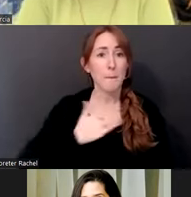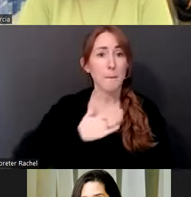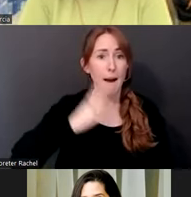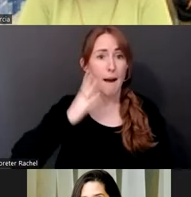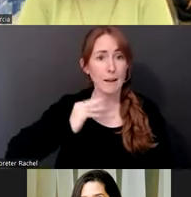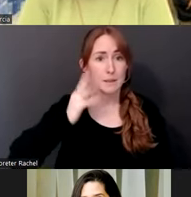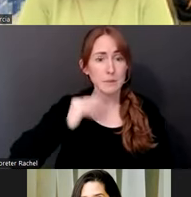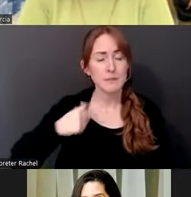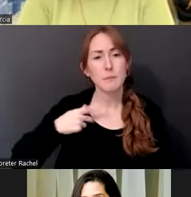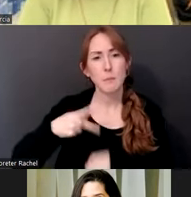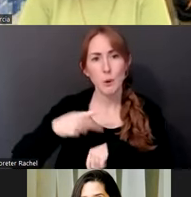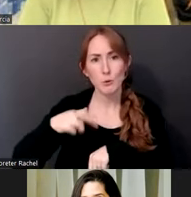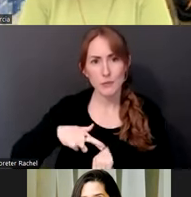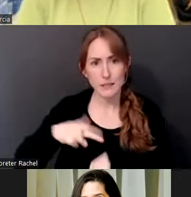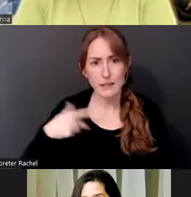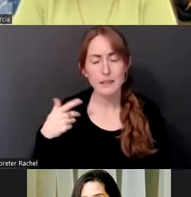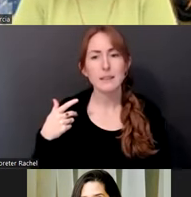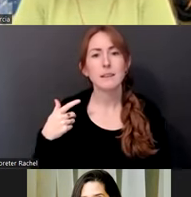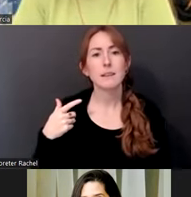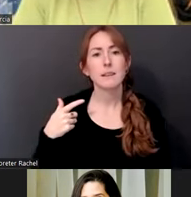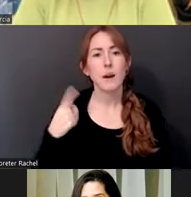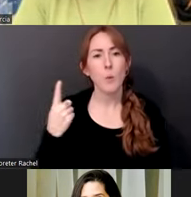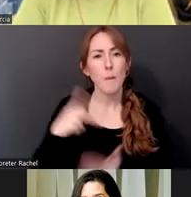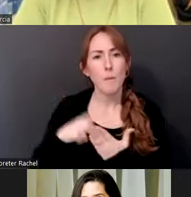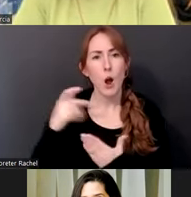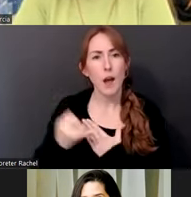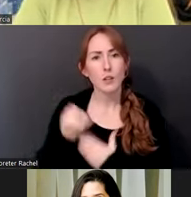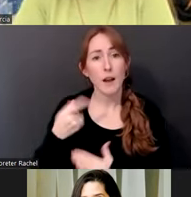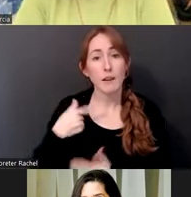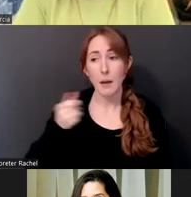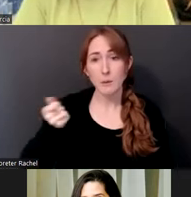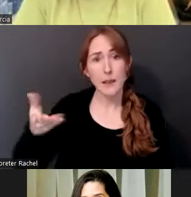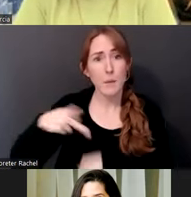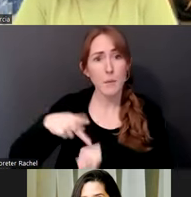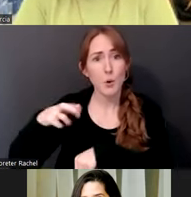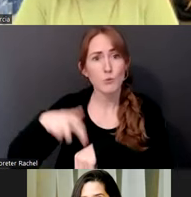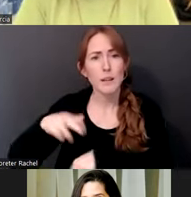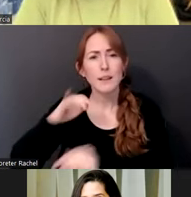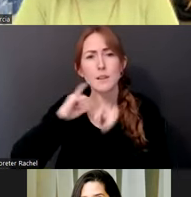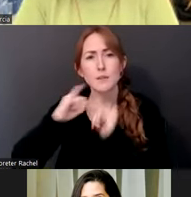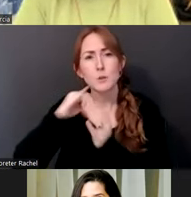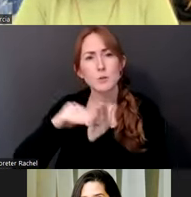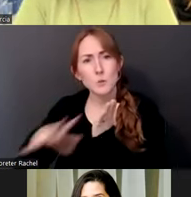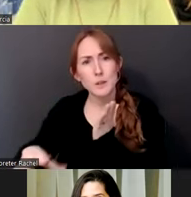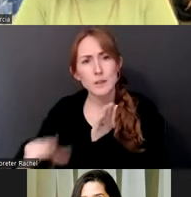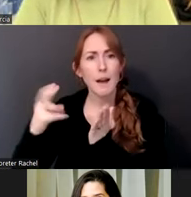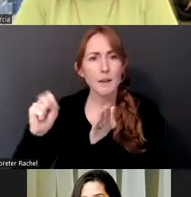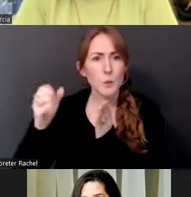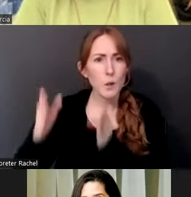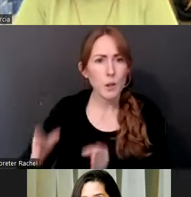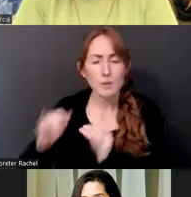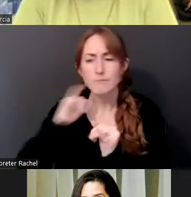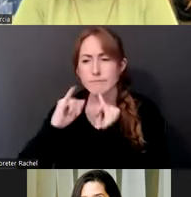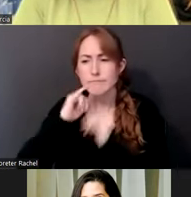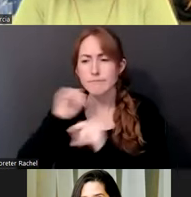I'm Puerto Rican and I had done a project where I was in Puerto Rico interviewing students and high schoolers about how COVID was difficult for them, especially with the